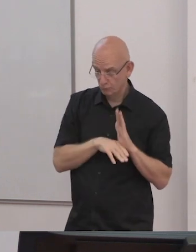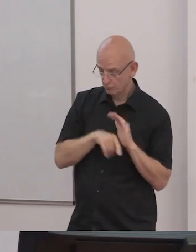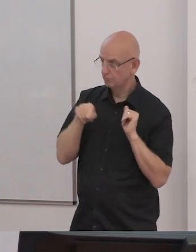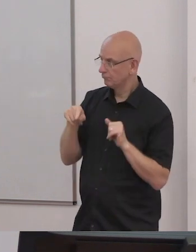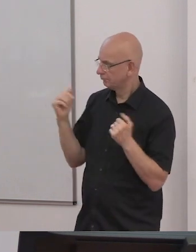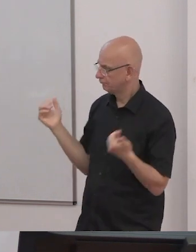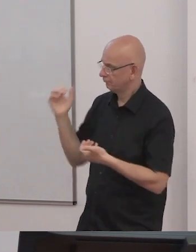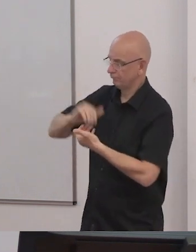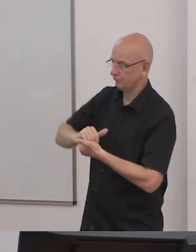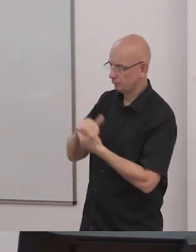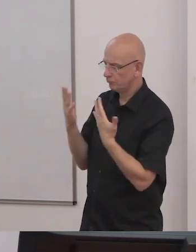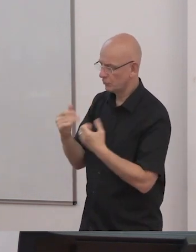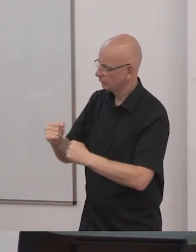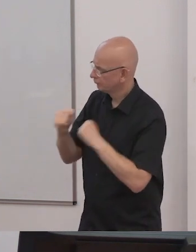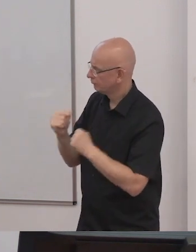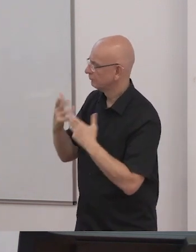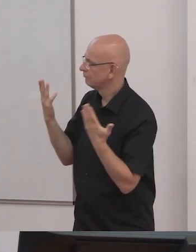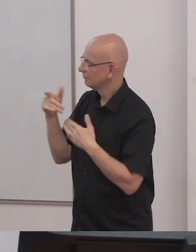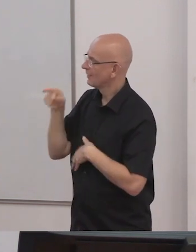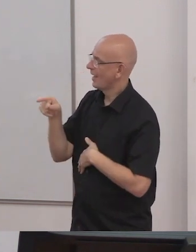policies and anti-bullying and